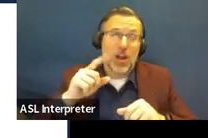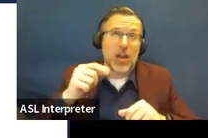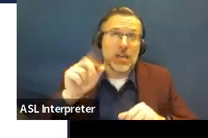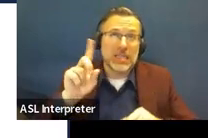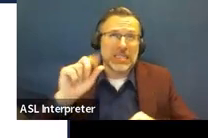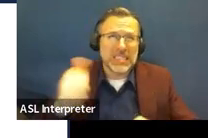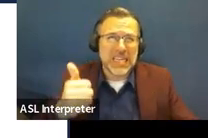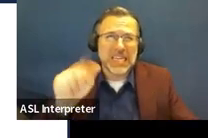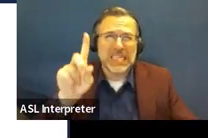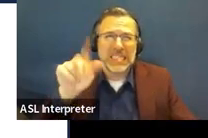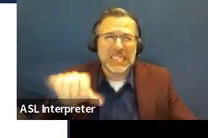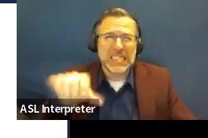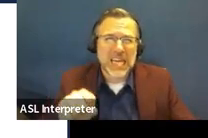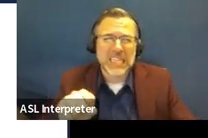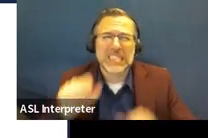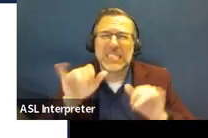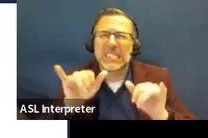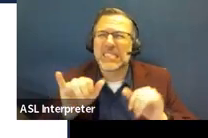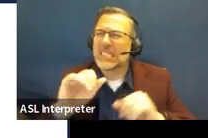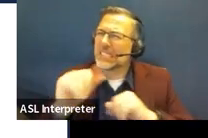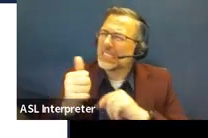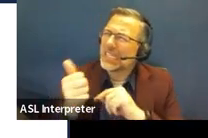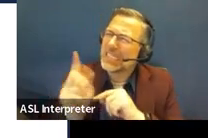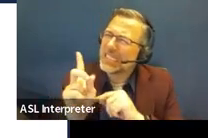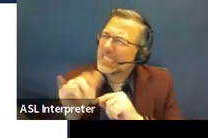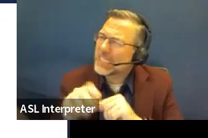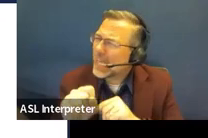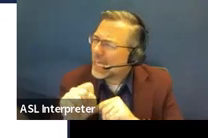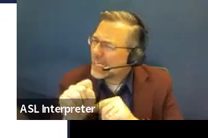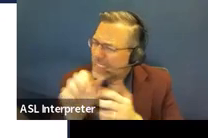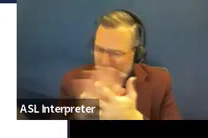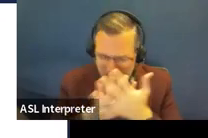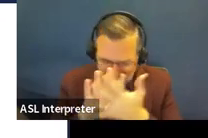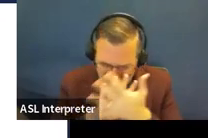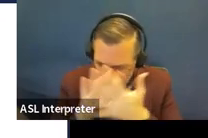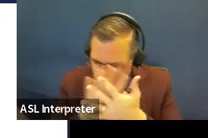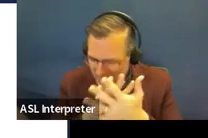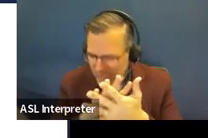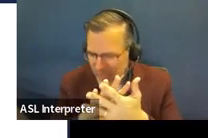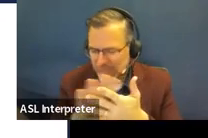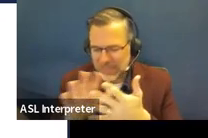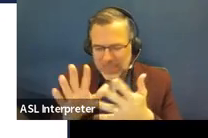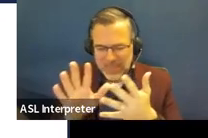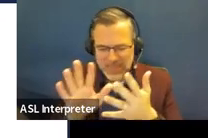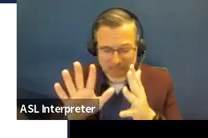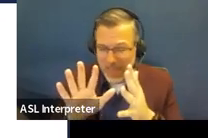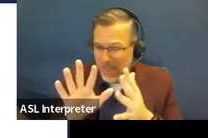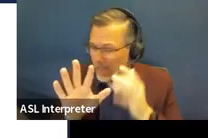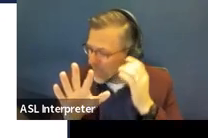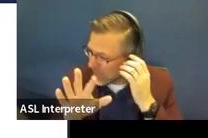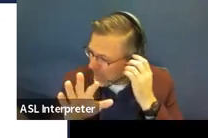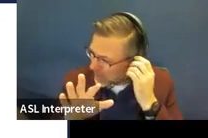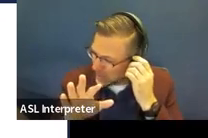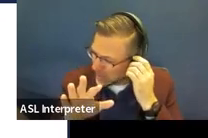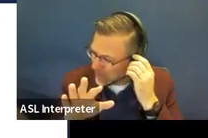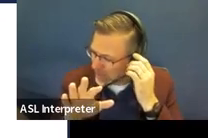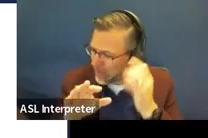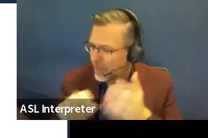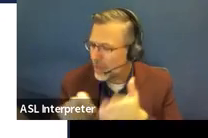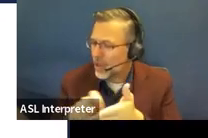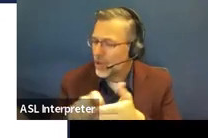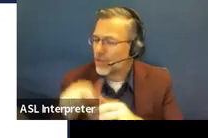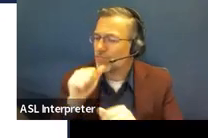not ever understanding what that 10 days was from, and that being the duration of time to get the written notice out